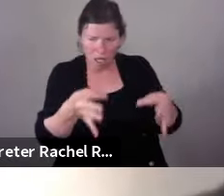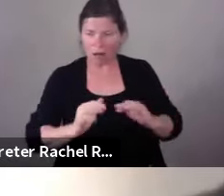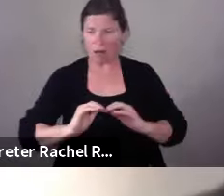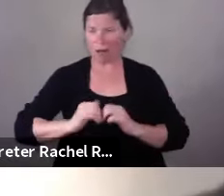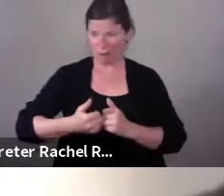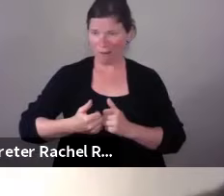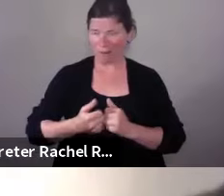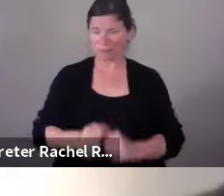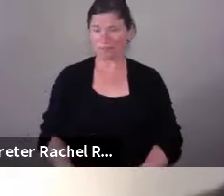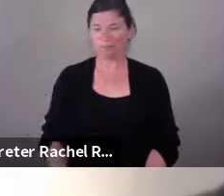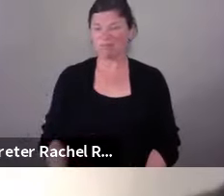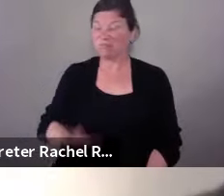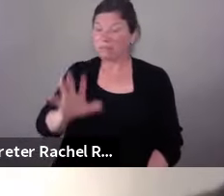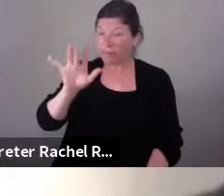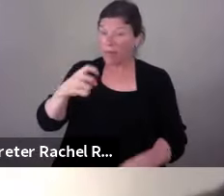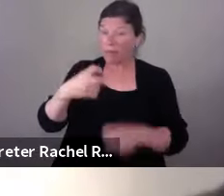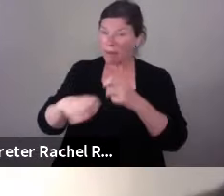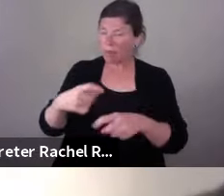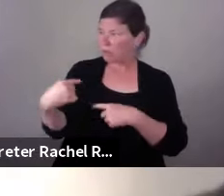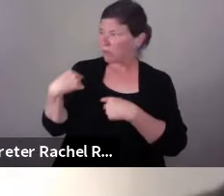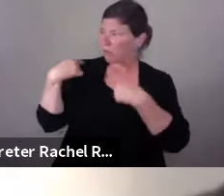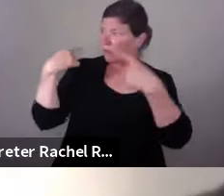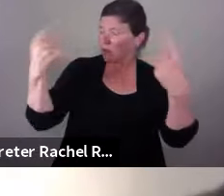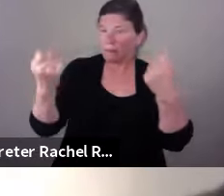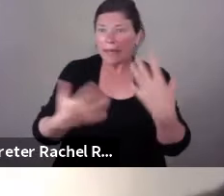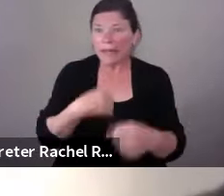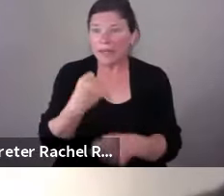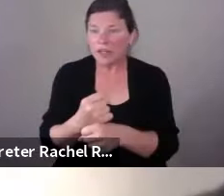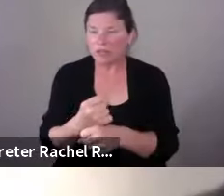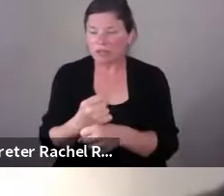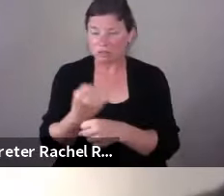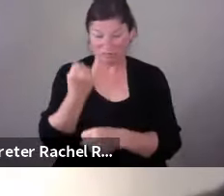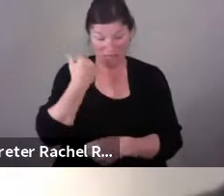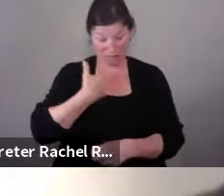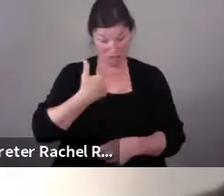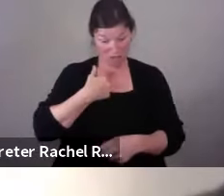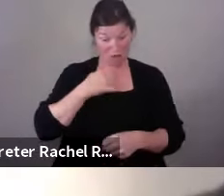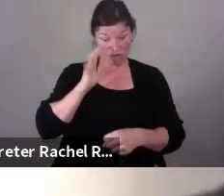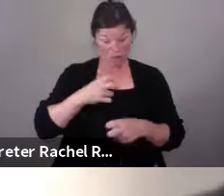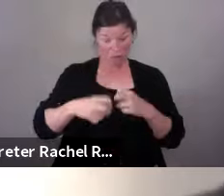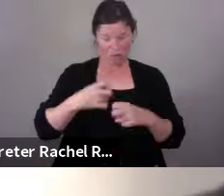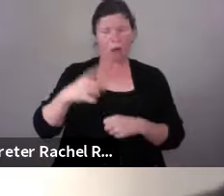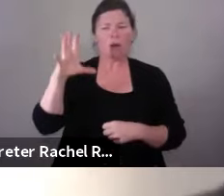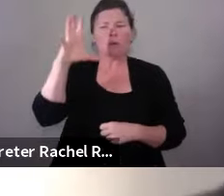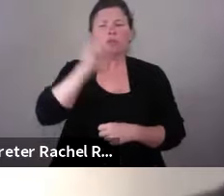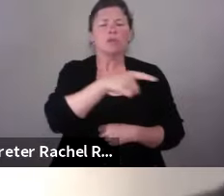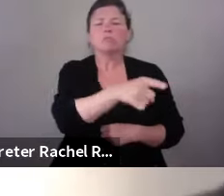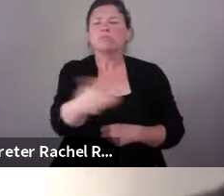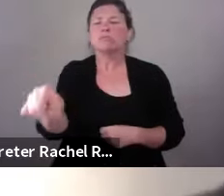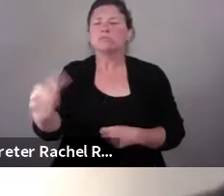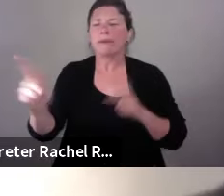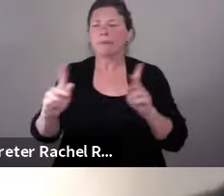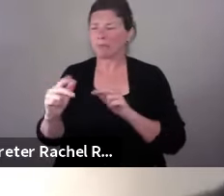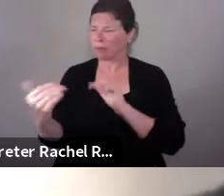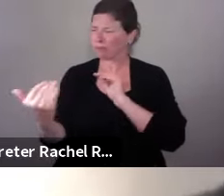been running into the problem for years that other people had and I wanted to put something out there. And to date,